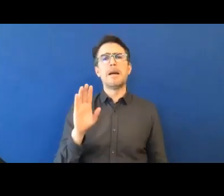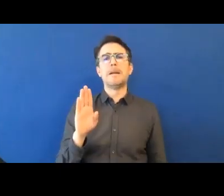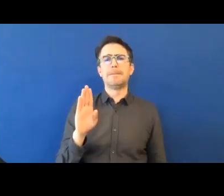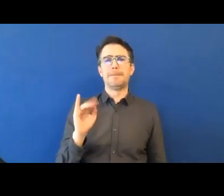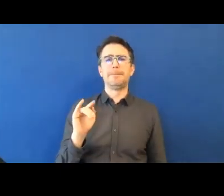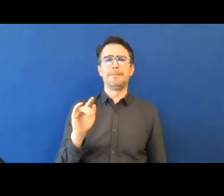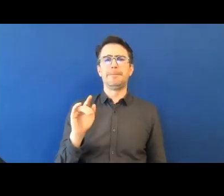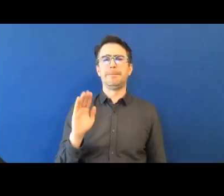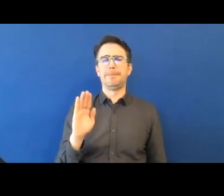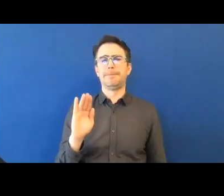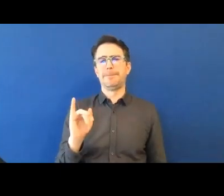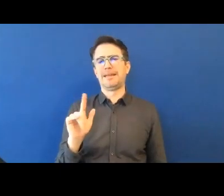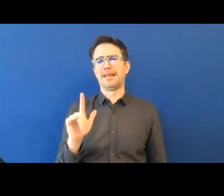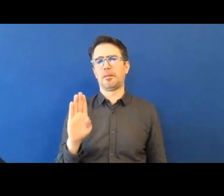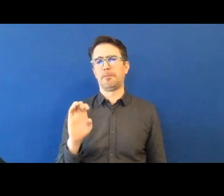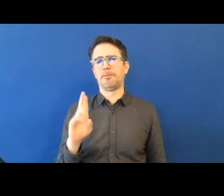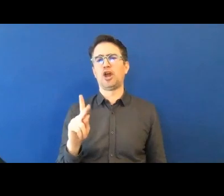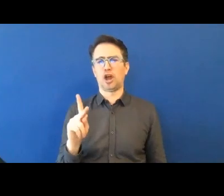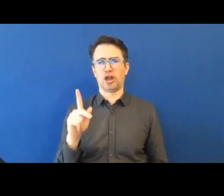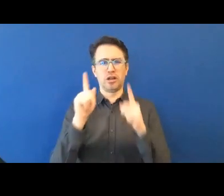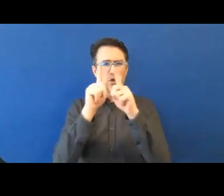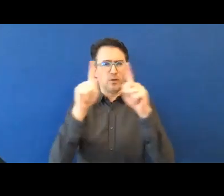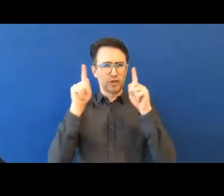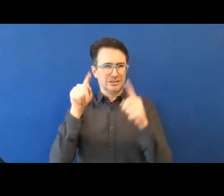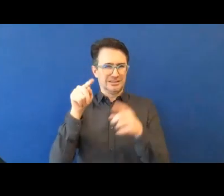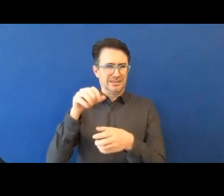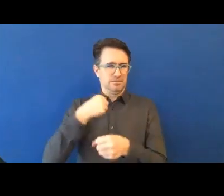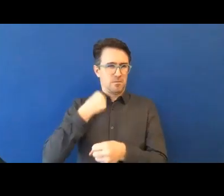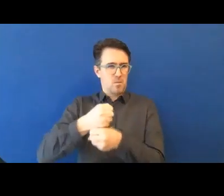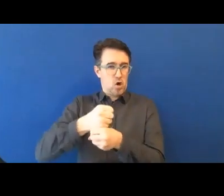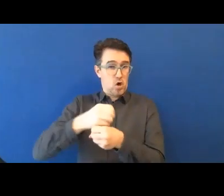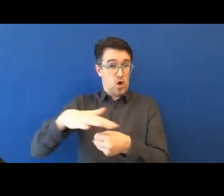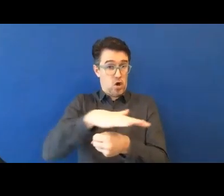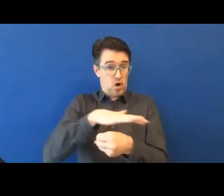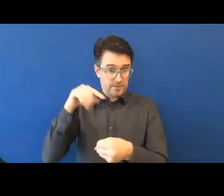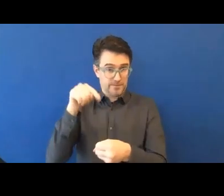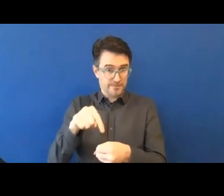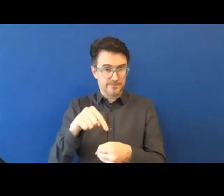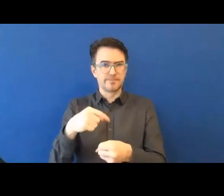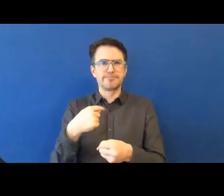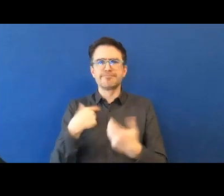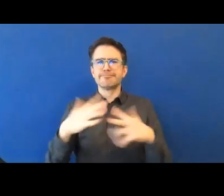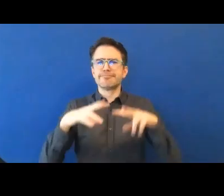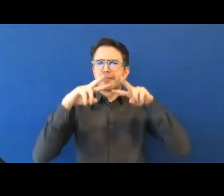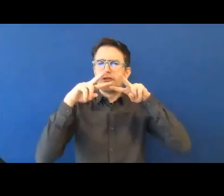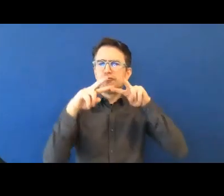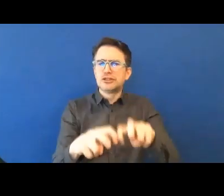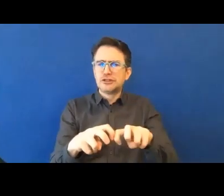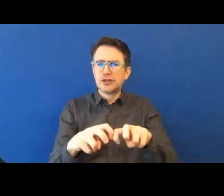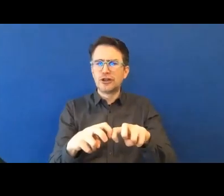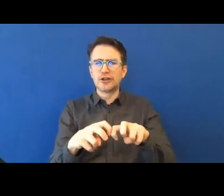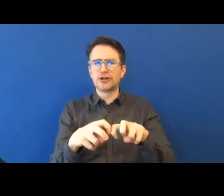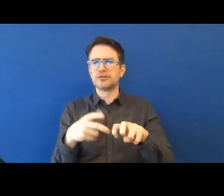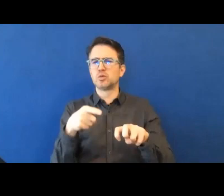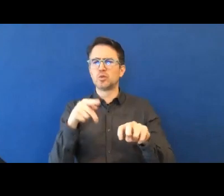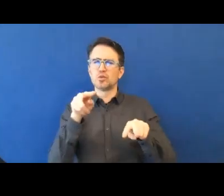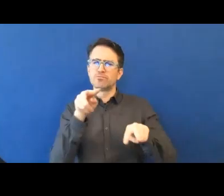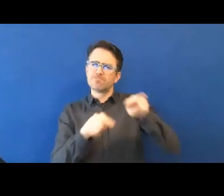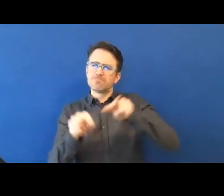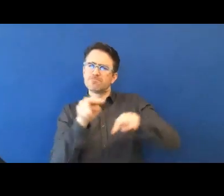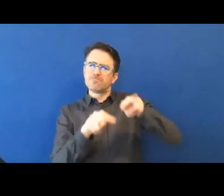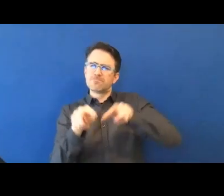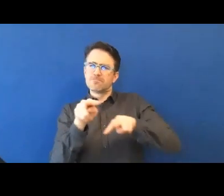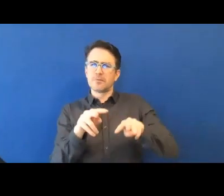so that we can get better at recommending the right ones for the right people. So at that individual level, what tends to happen is is coaching